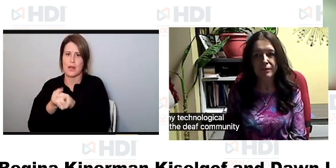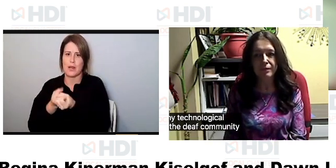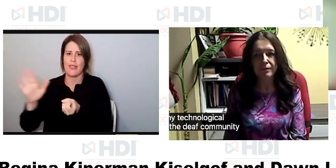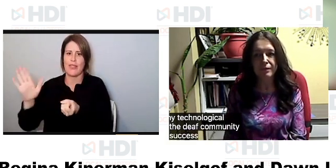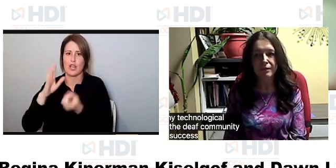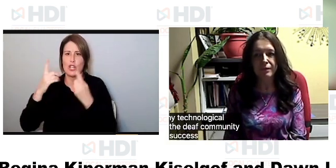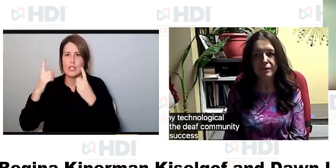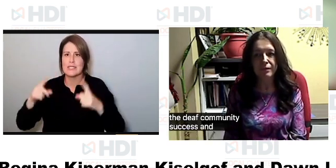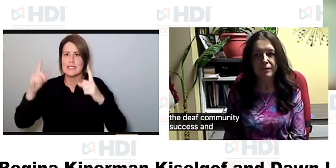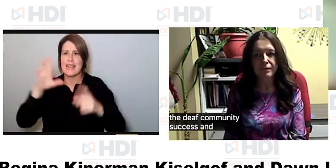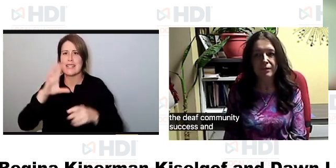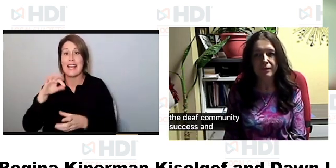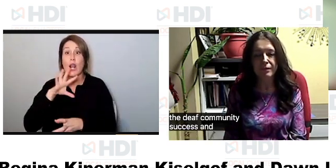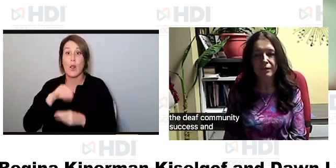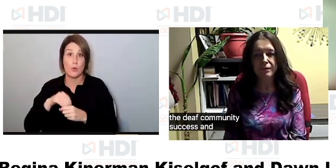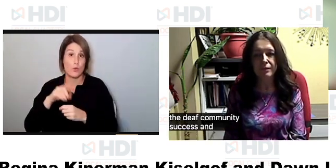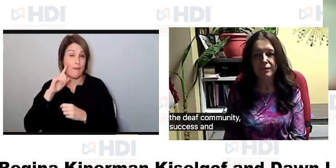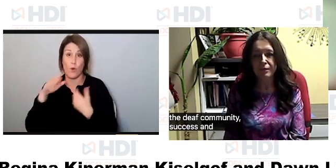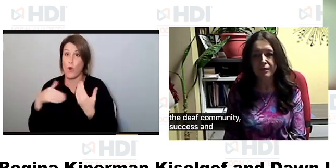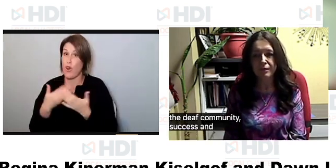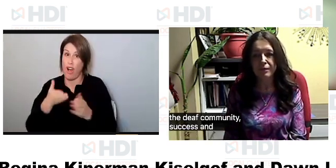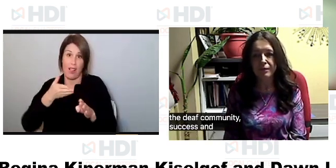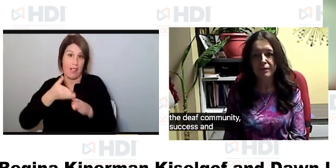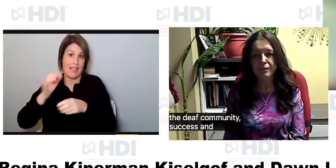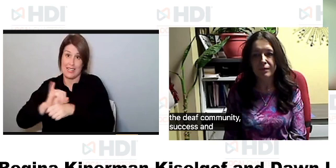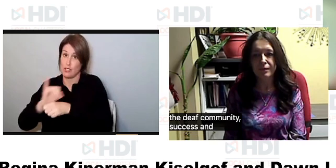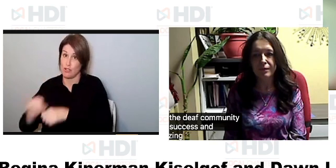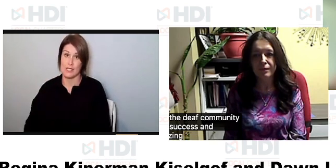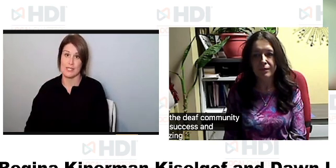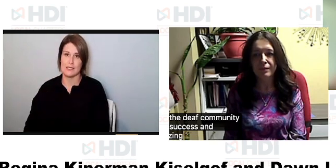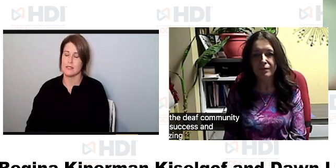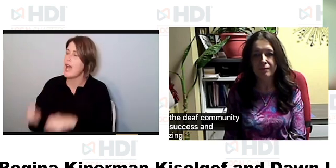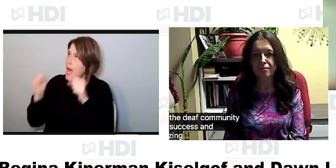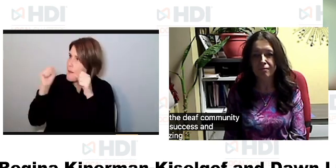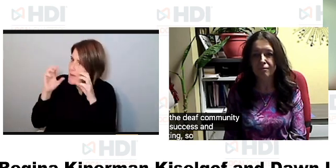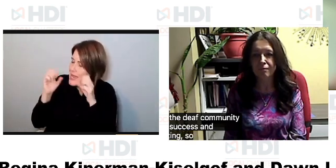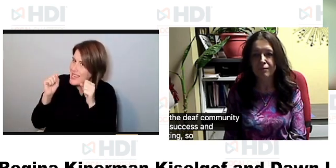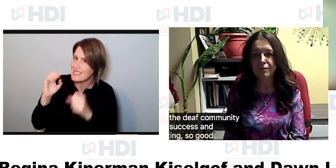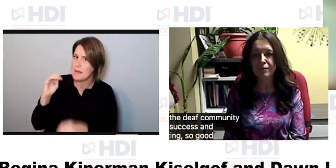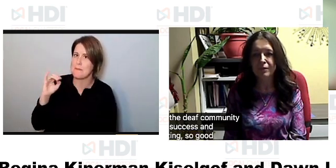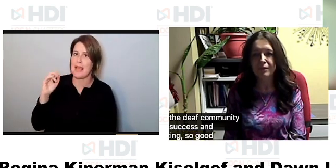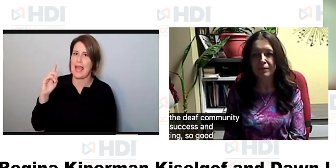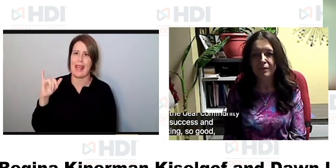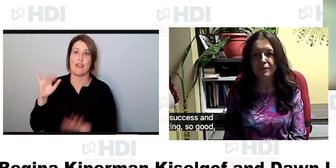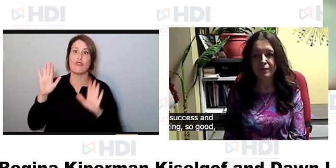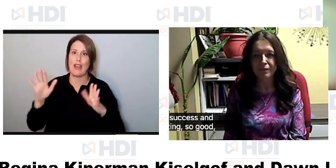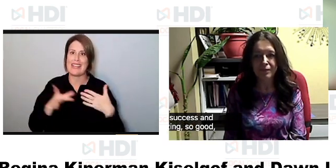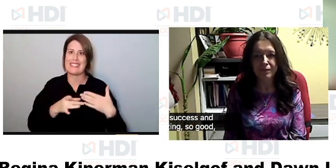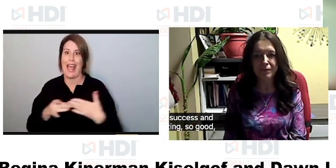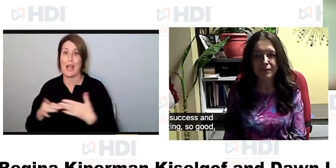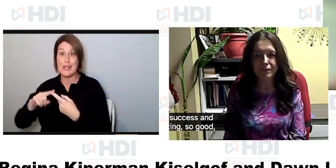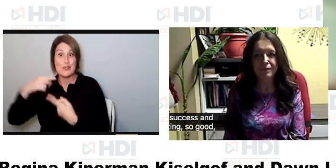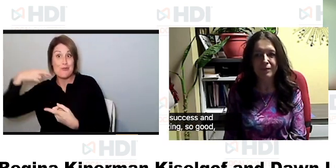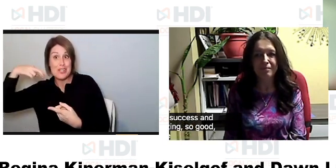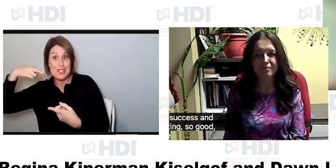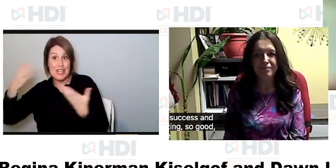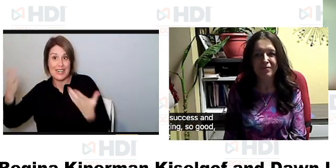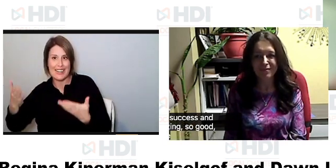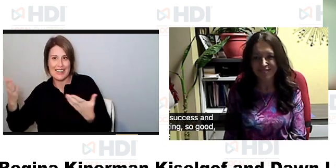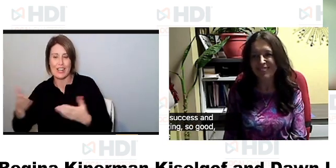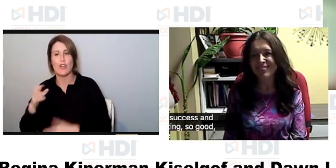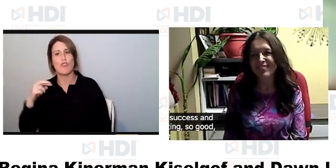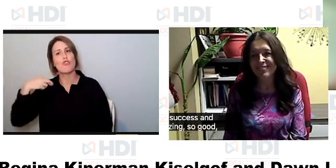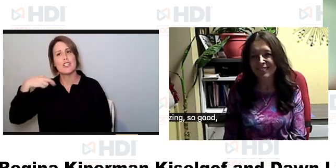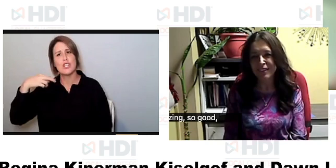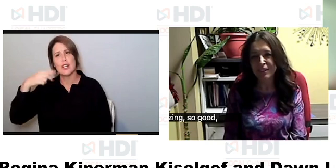and inclusion in all industries amazing so good awesome segue to regina here um regina